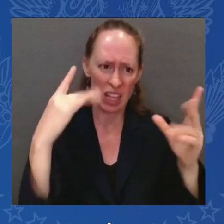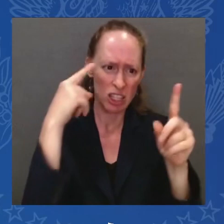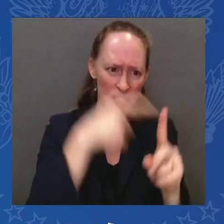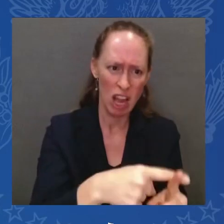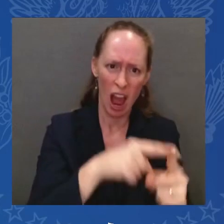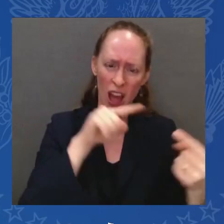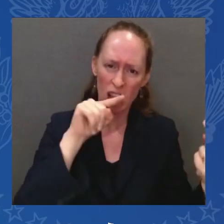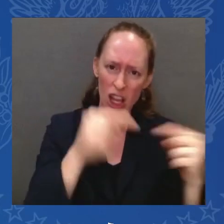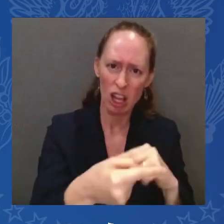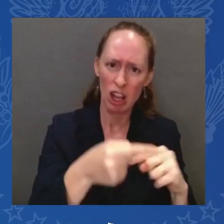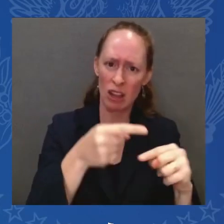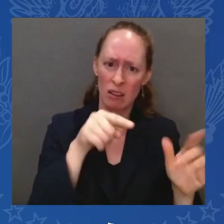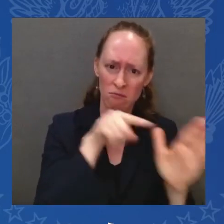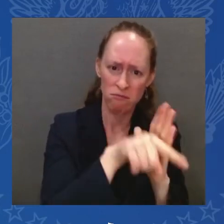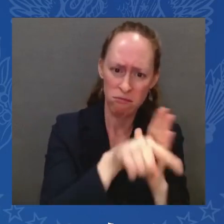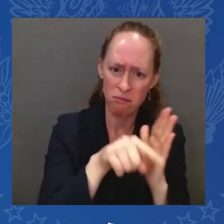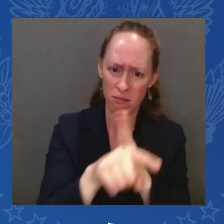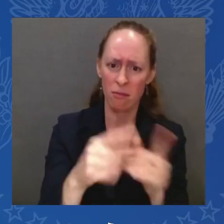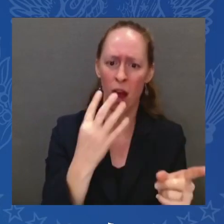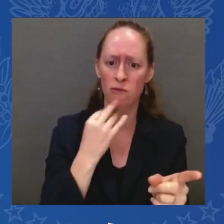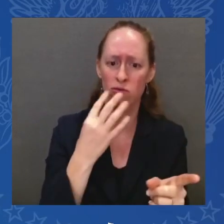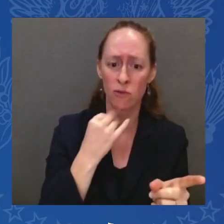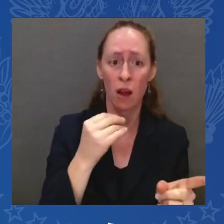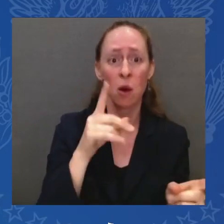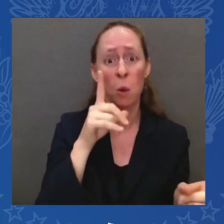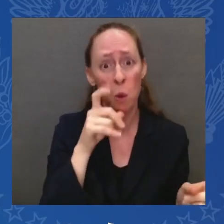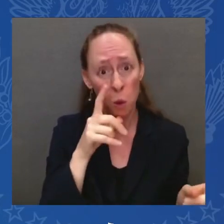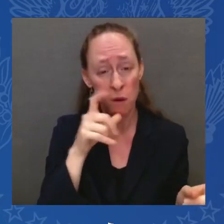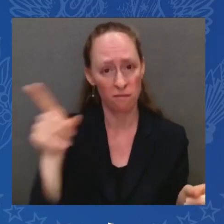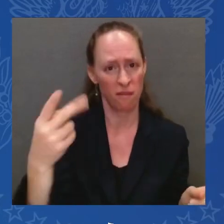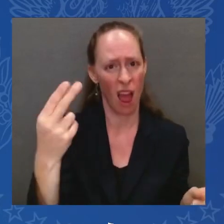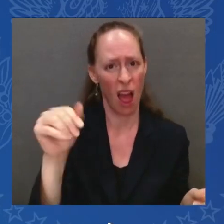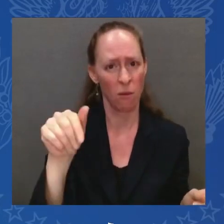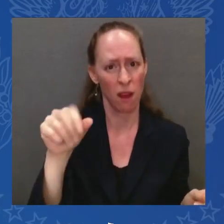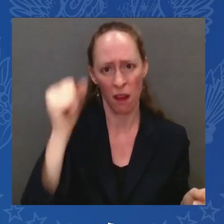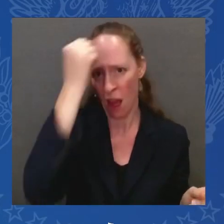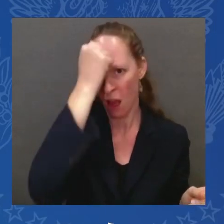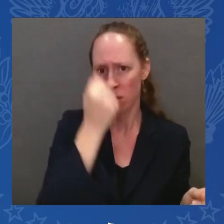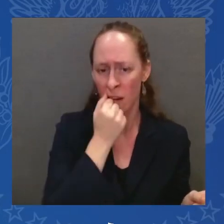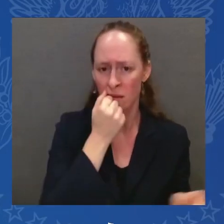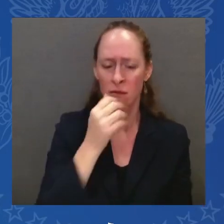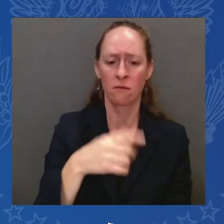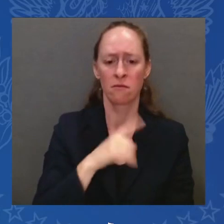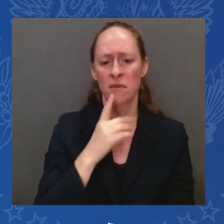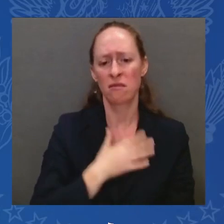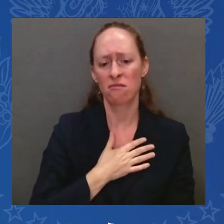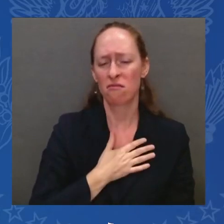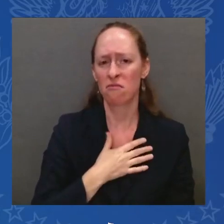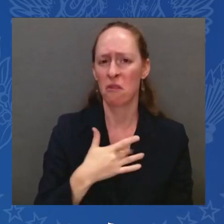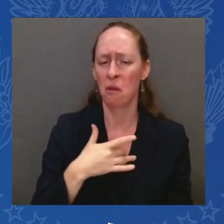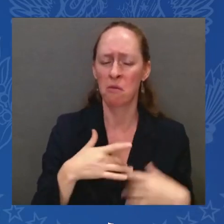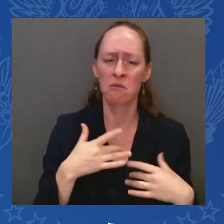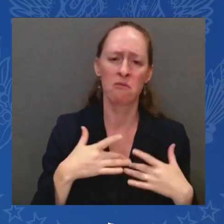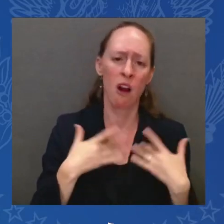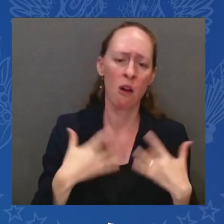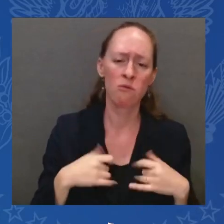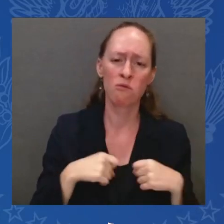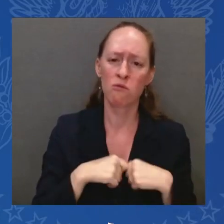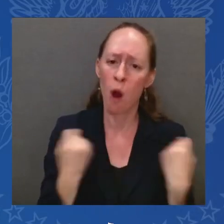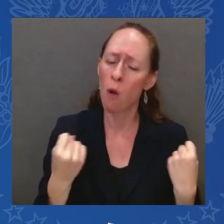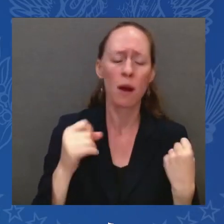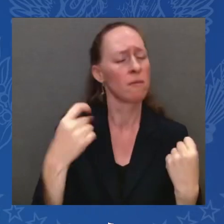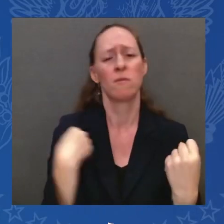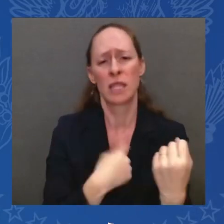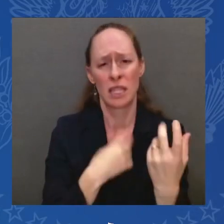love, our strength, and our unwavering support to the people of Israel. I'm